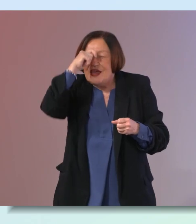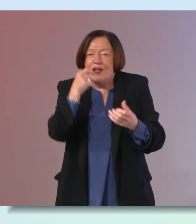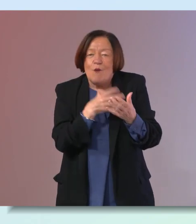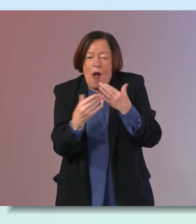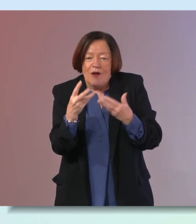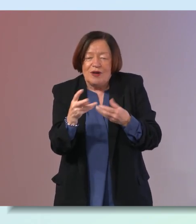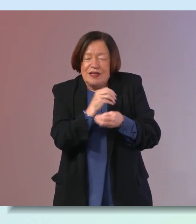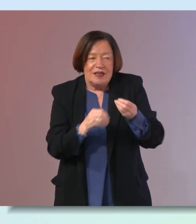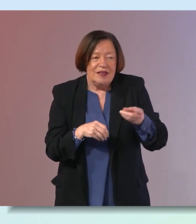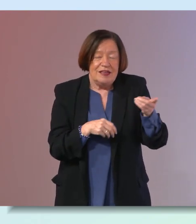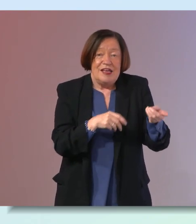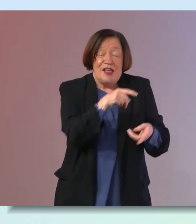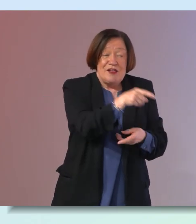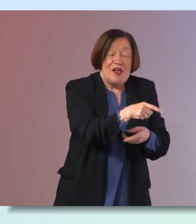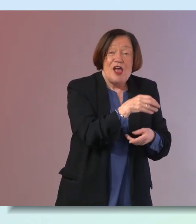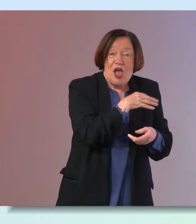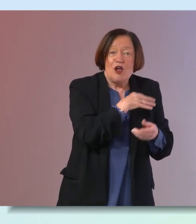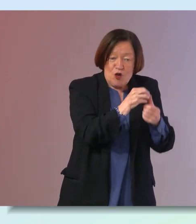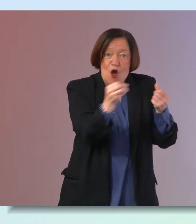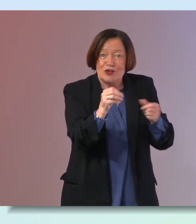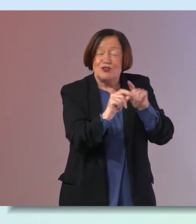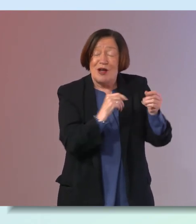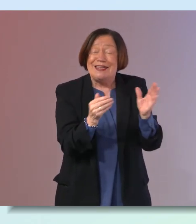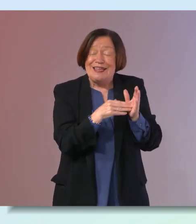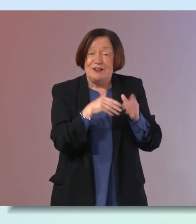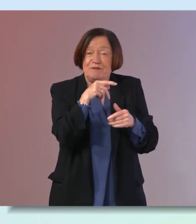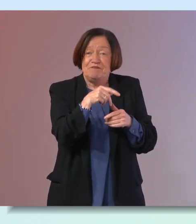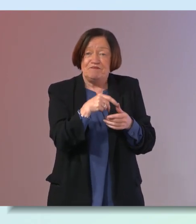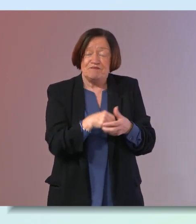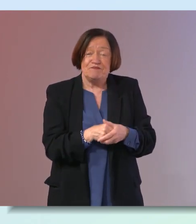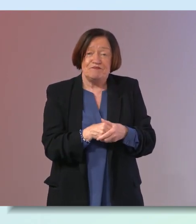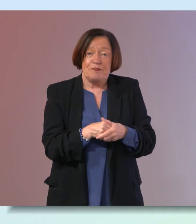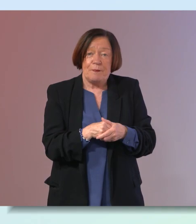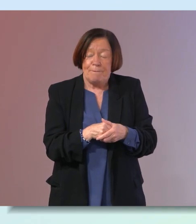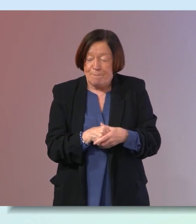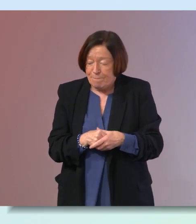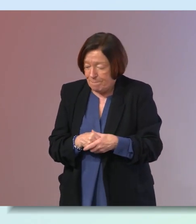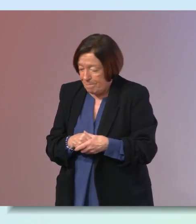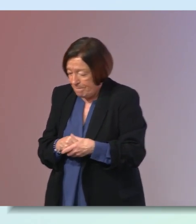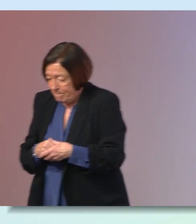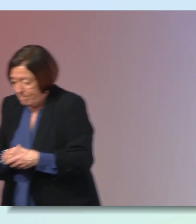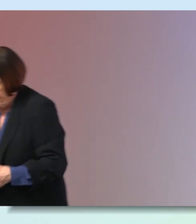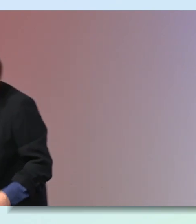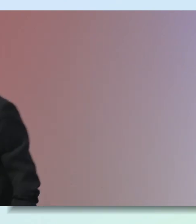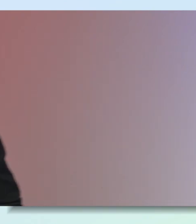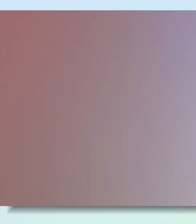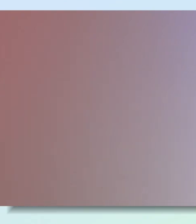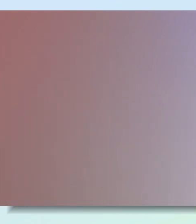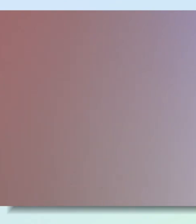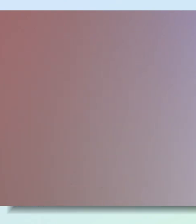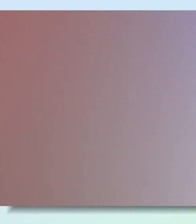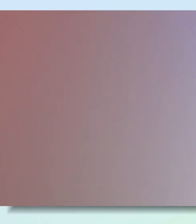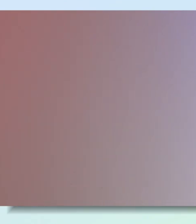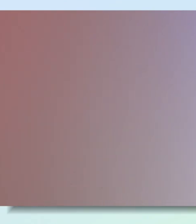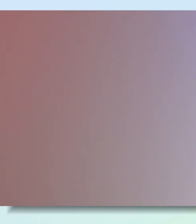would actually look like for you yeah yeah and um you know something that that's enjoyable for you so that might be